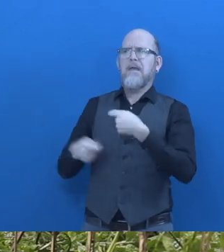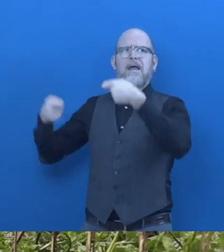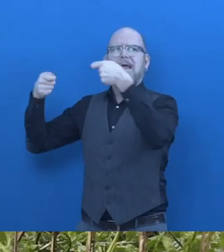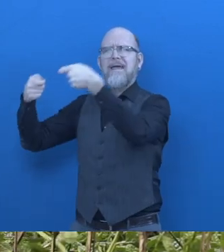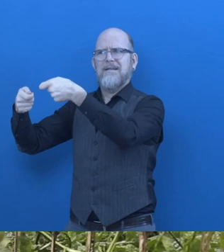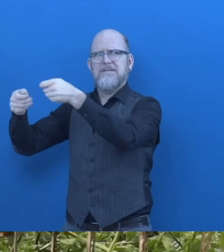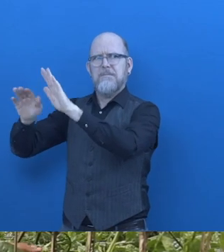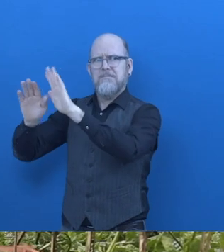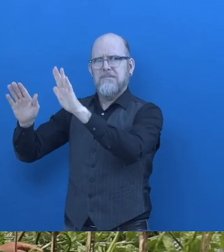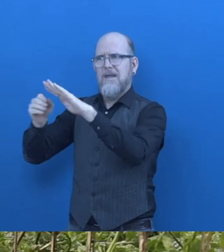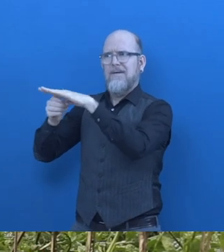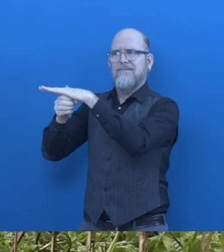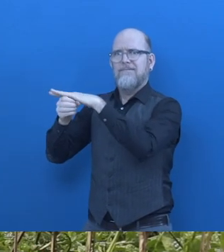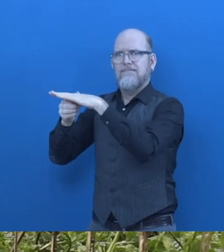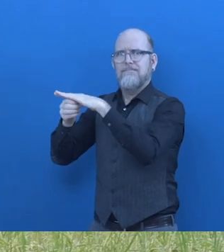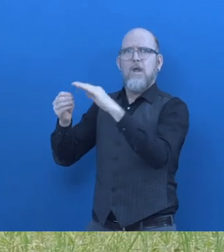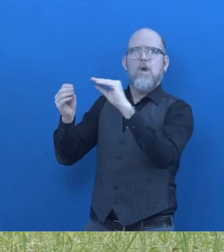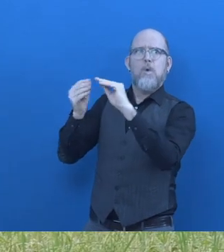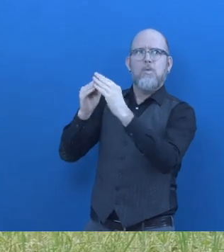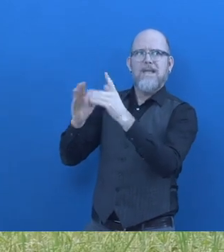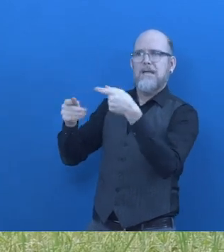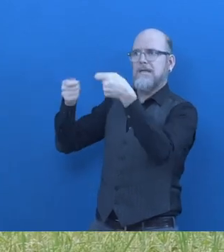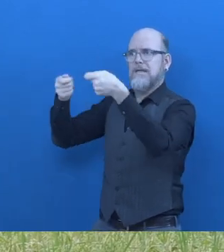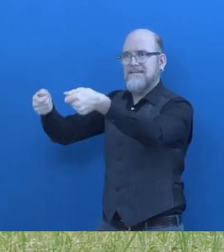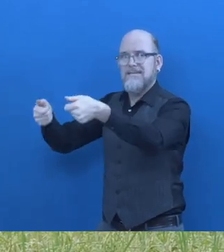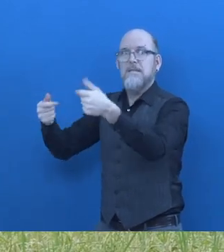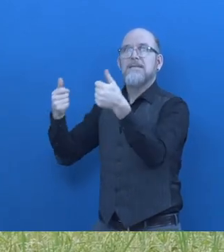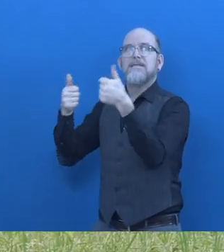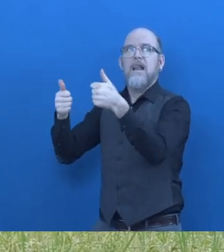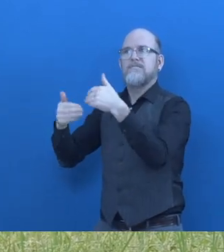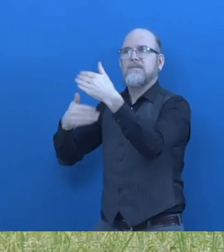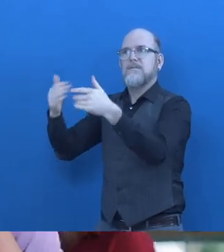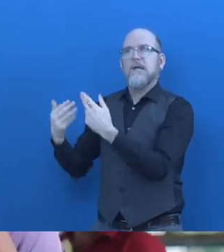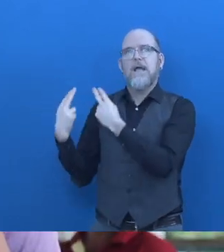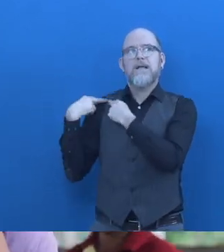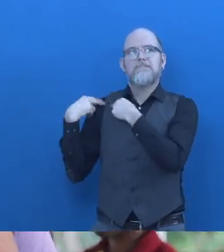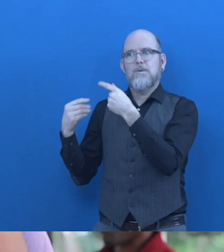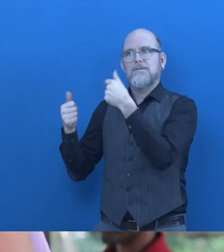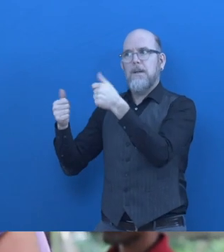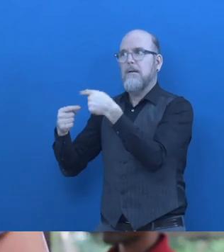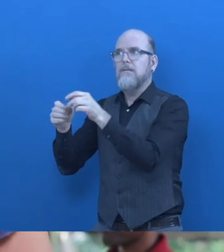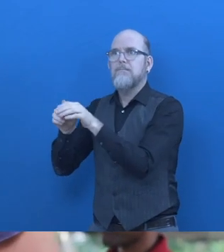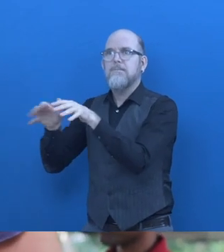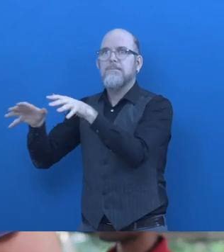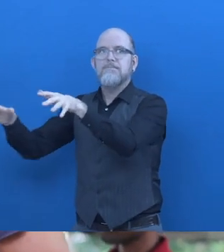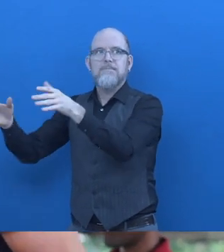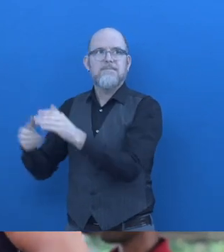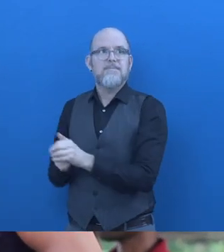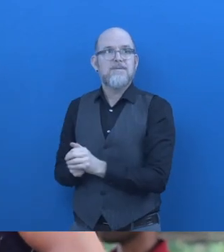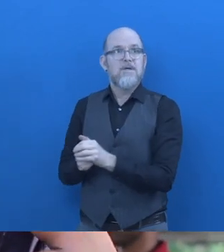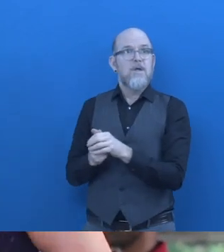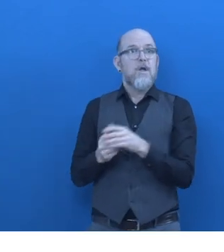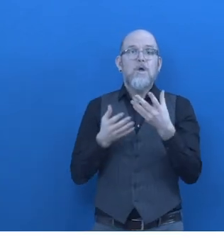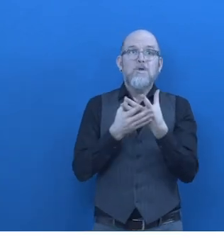enough because the community and the family are really taking the more responsibility for to rule out this business.